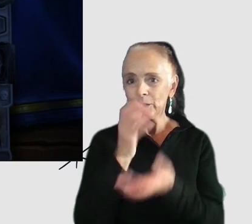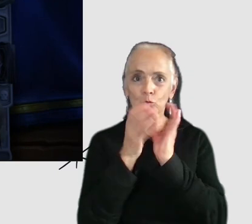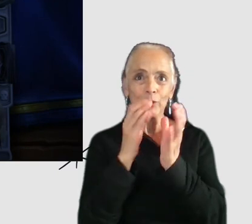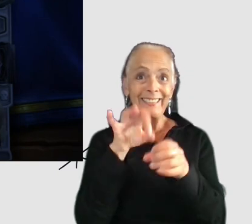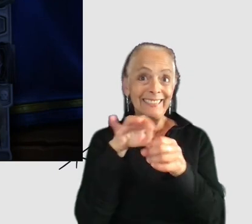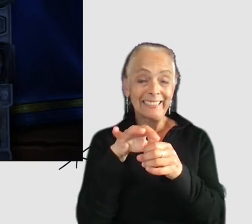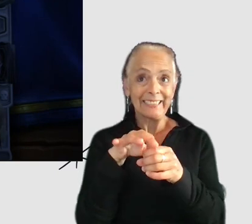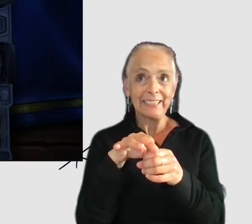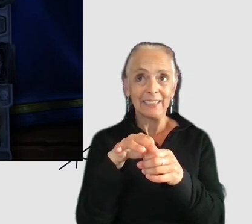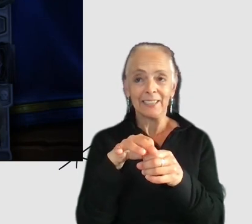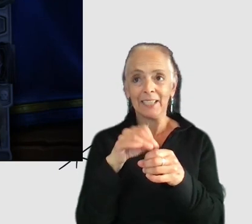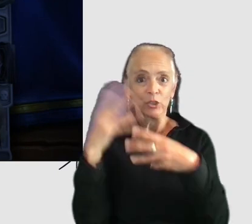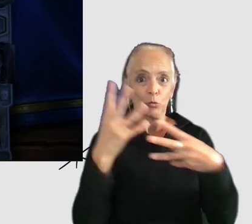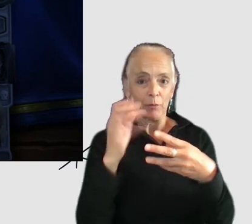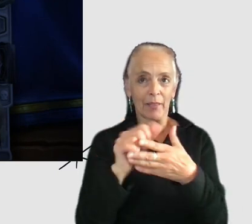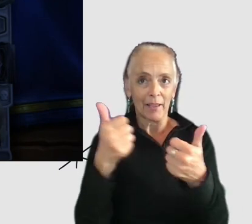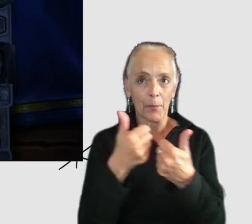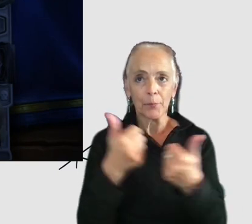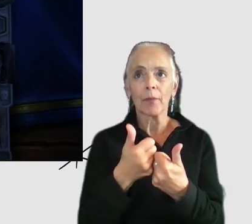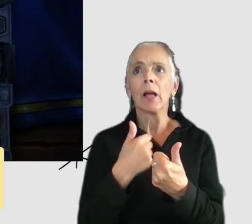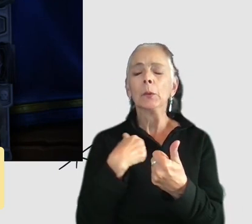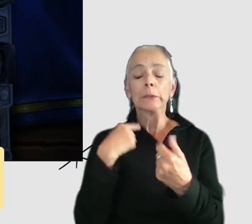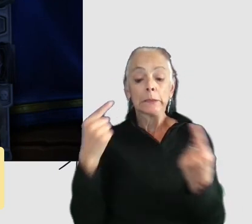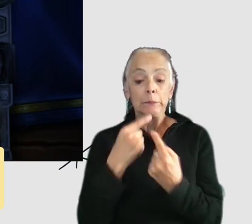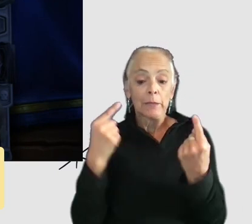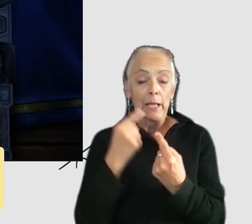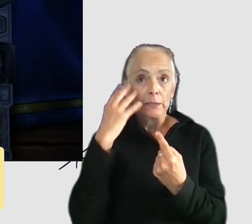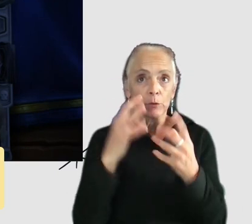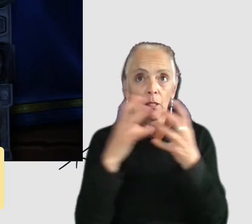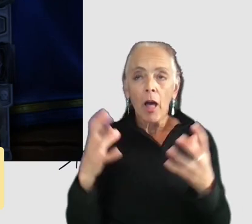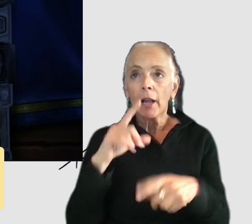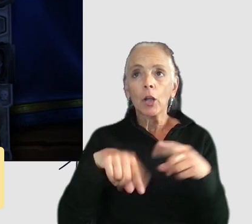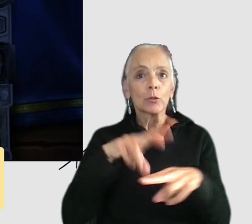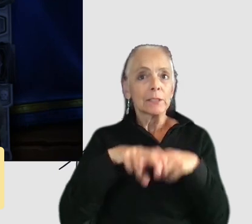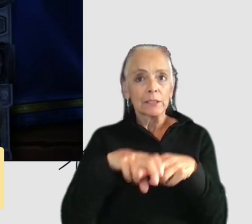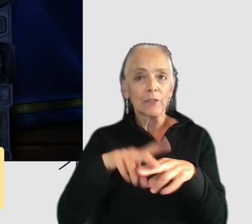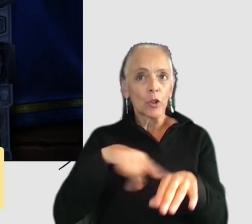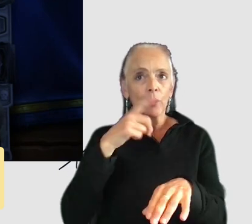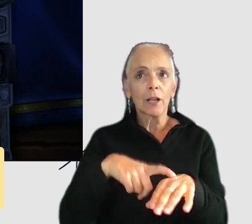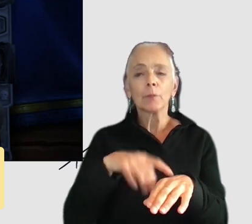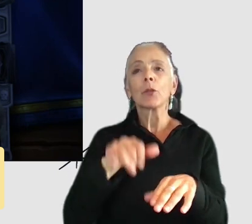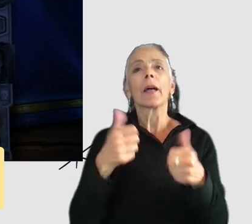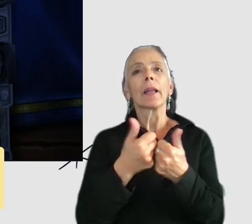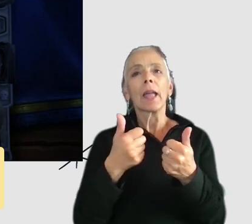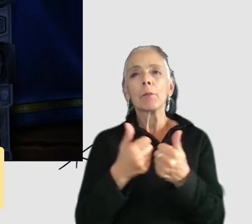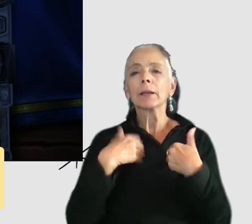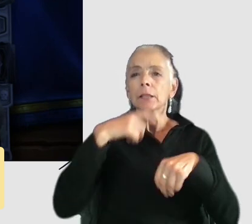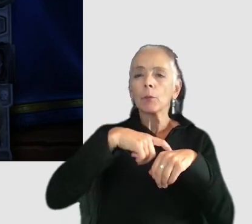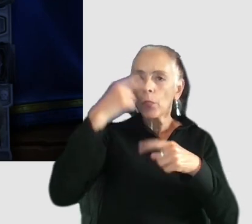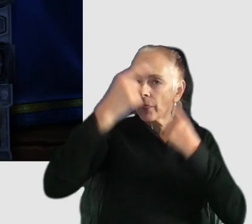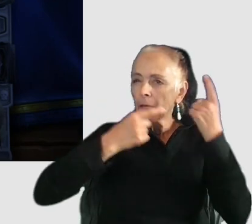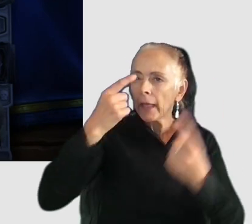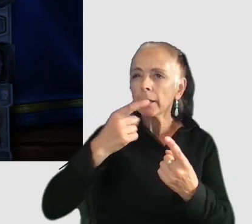I was in a lot of pain, I couldn't sit up for long periods of time, so a game where I had time to think and play out my turns instead of